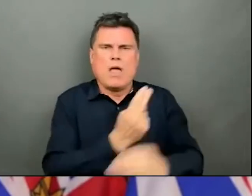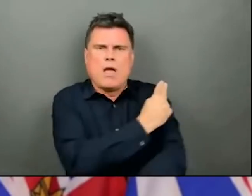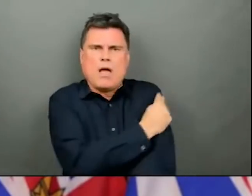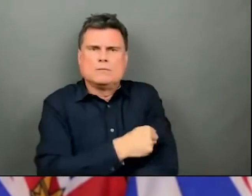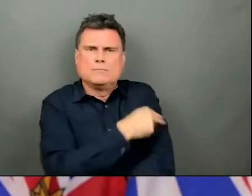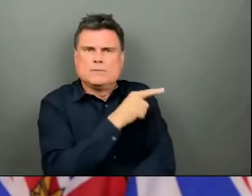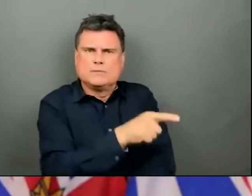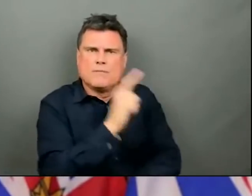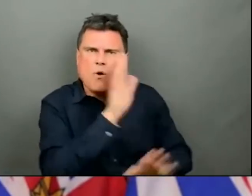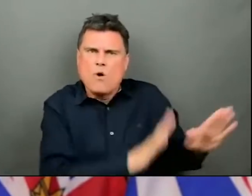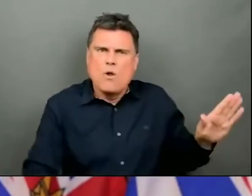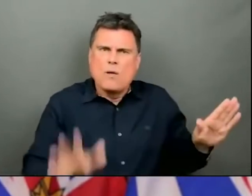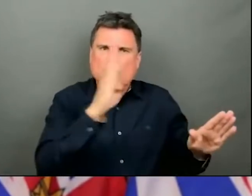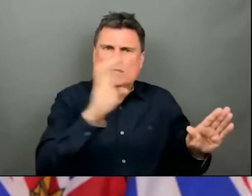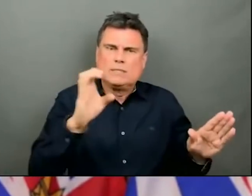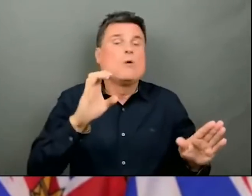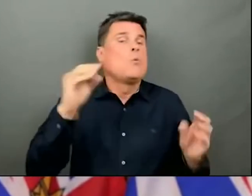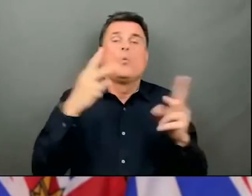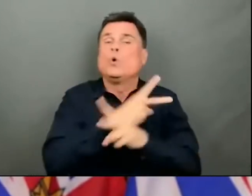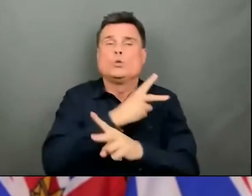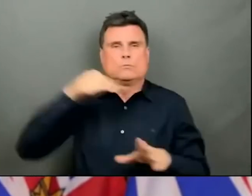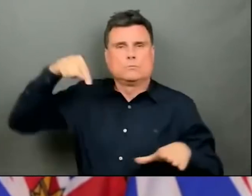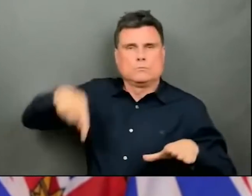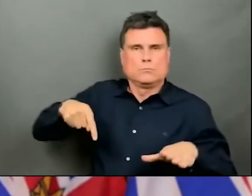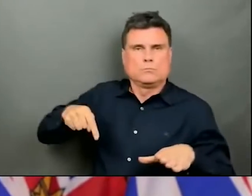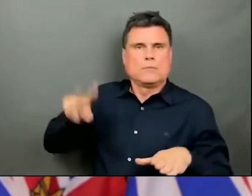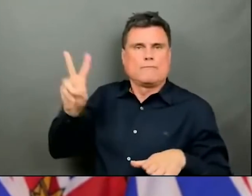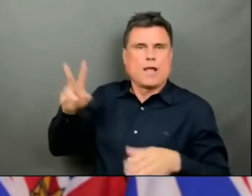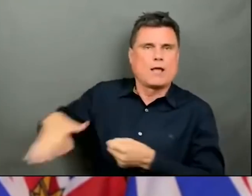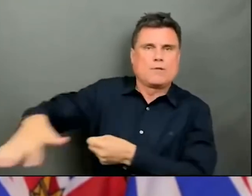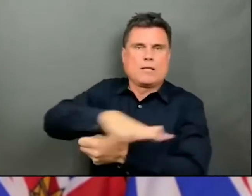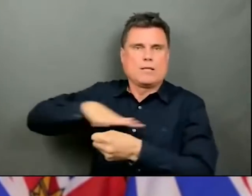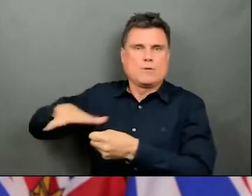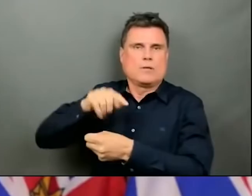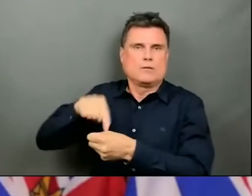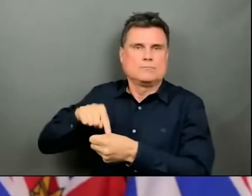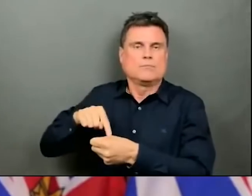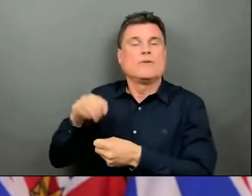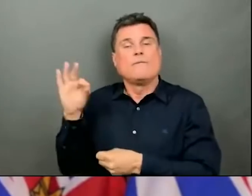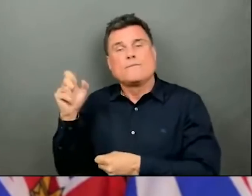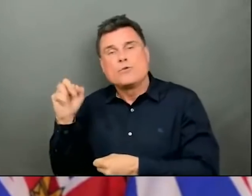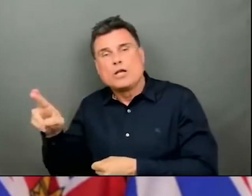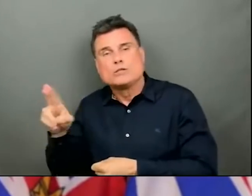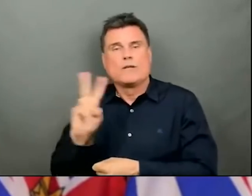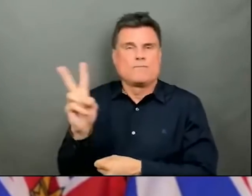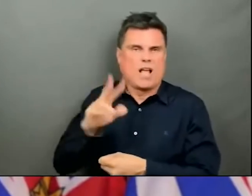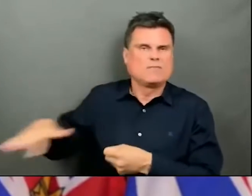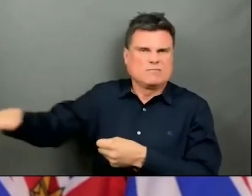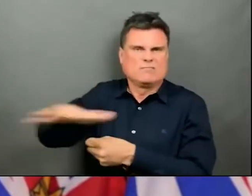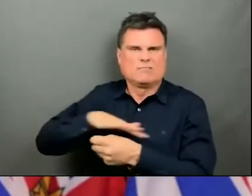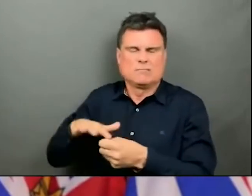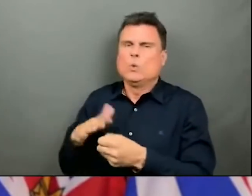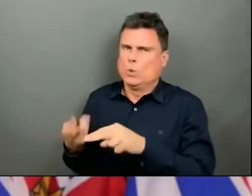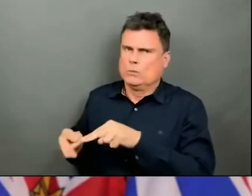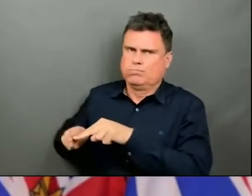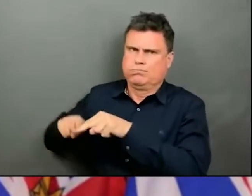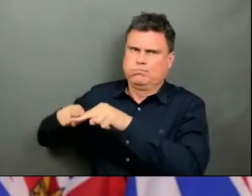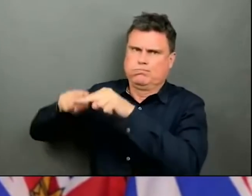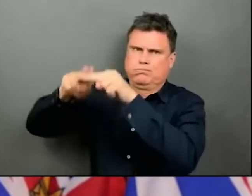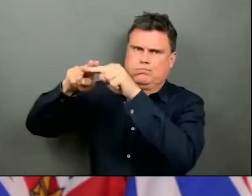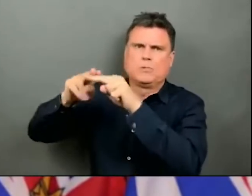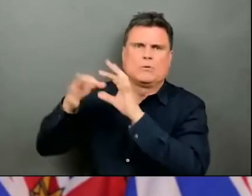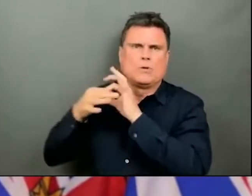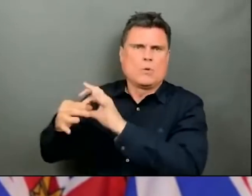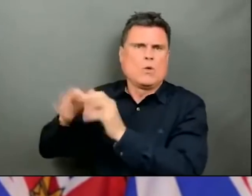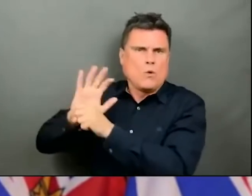in our two Lower Mainland health authorities, Fraser Health and Vancouver Coastal Health. To support care for all patients and the